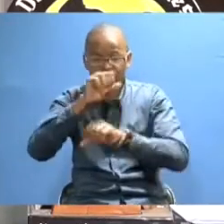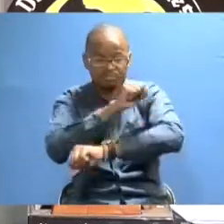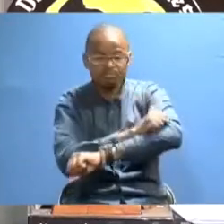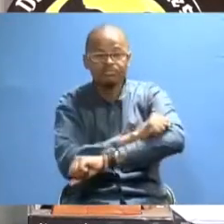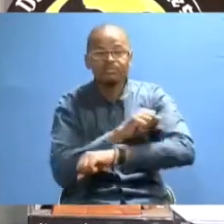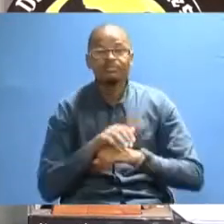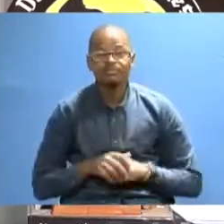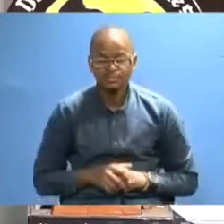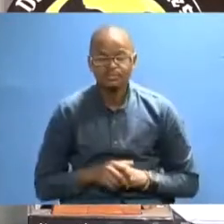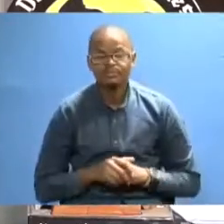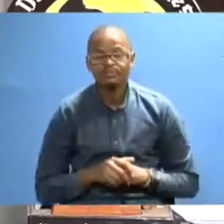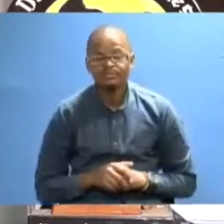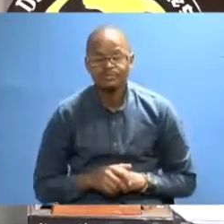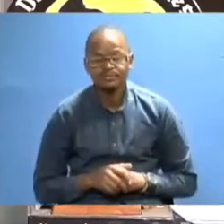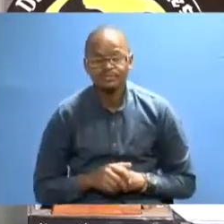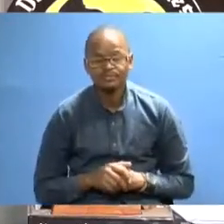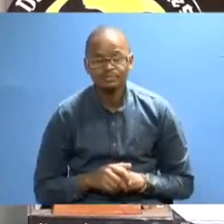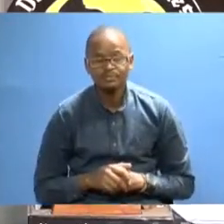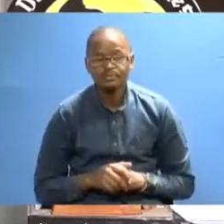school.